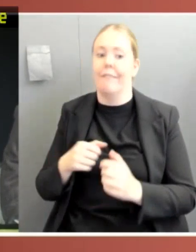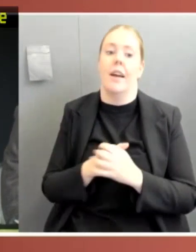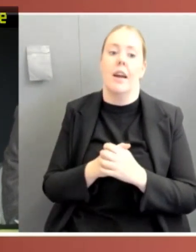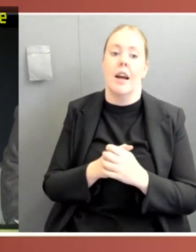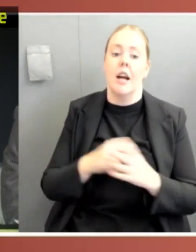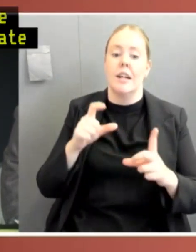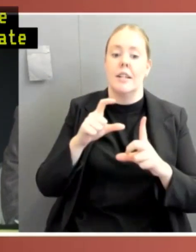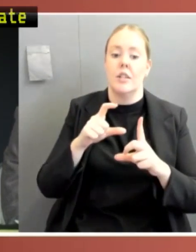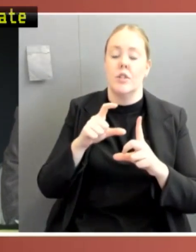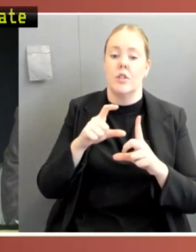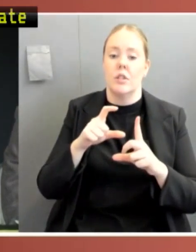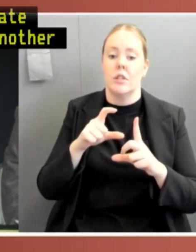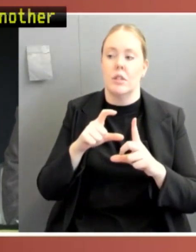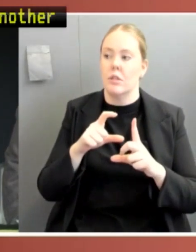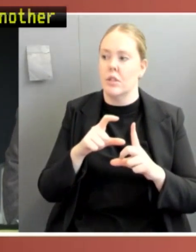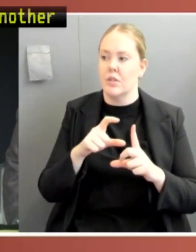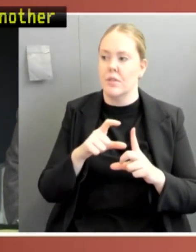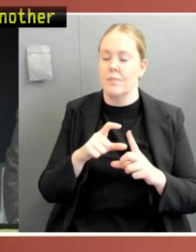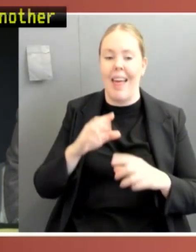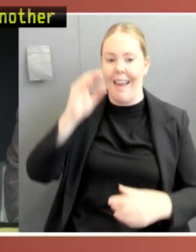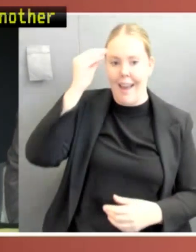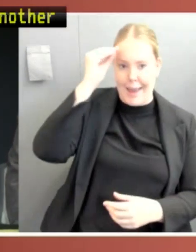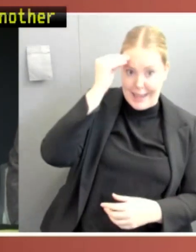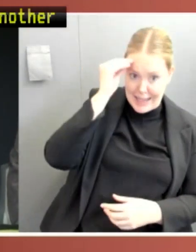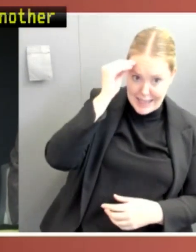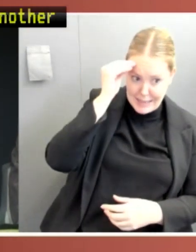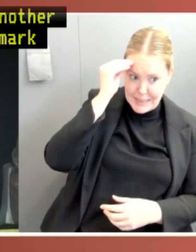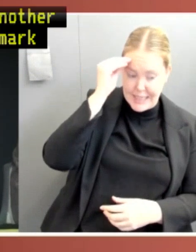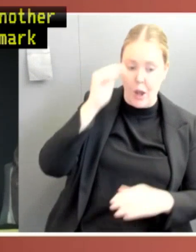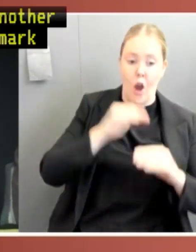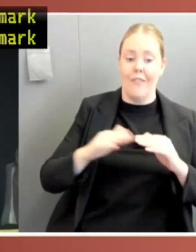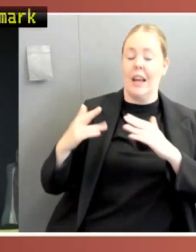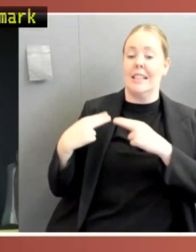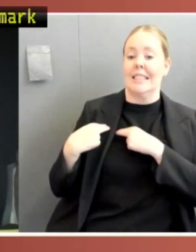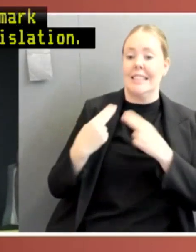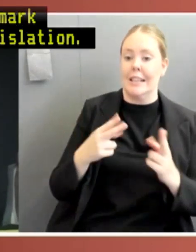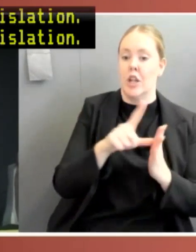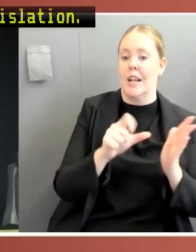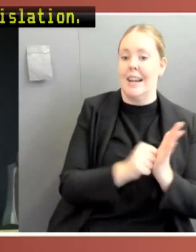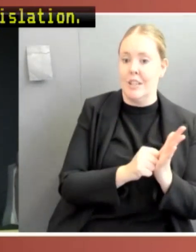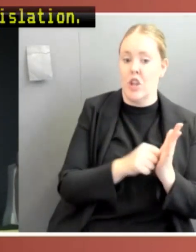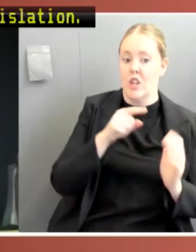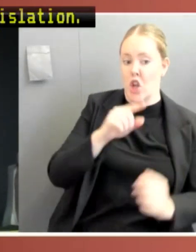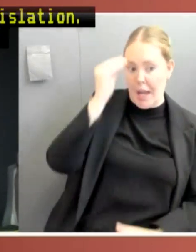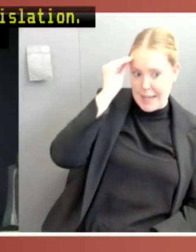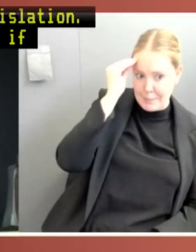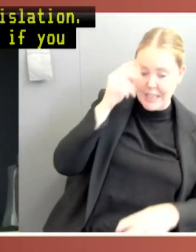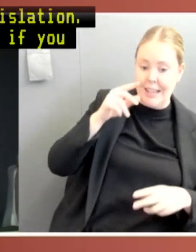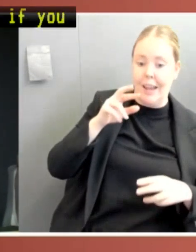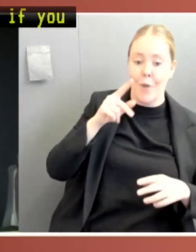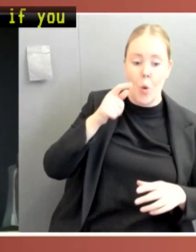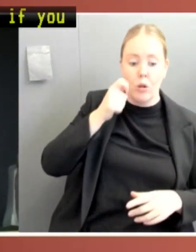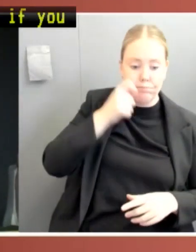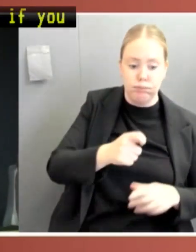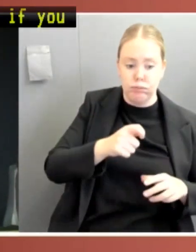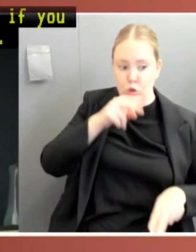report and about delegated legislation. It's where you would start if you wanted to fix these things. It's a really strong document, that one. So